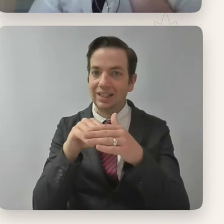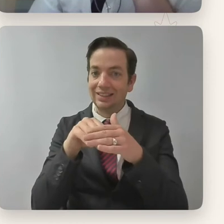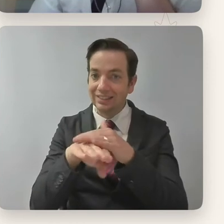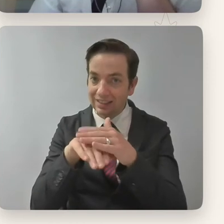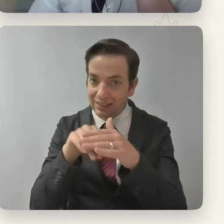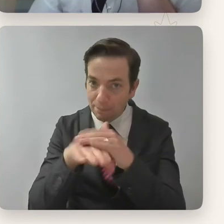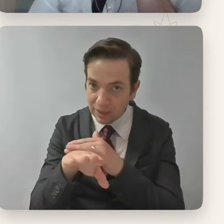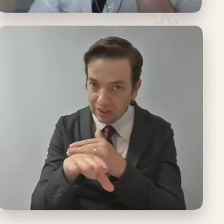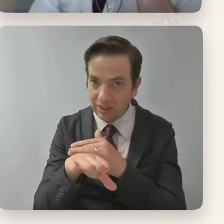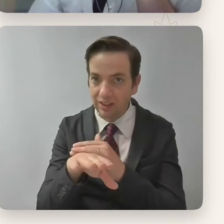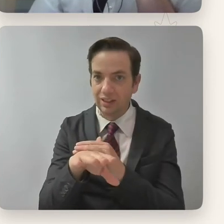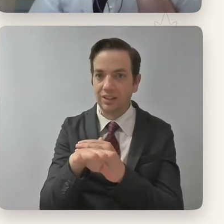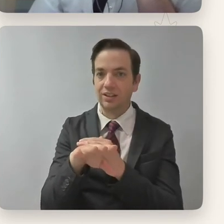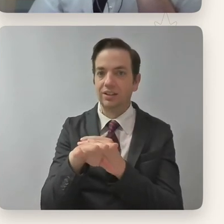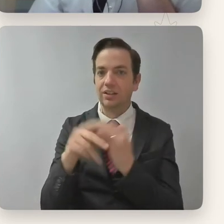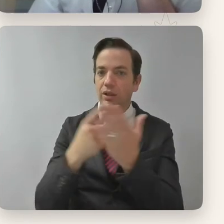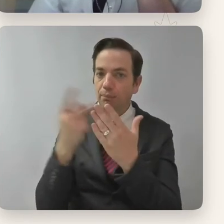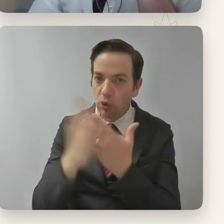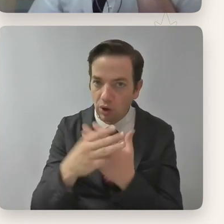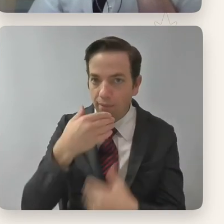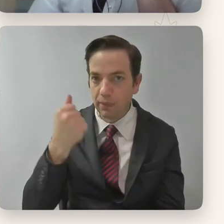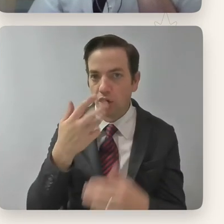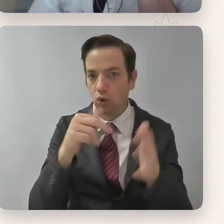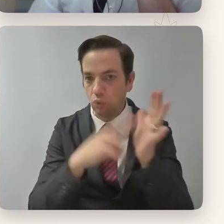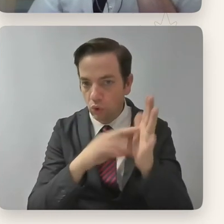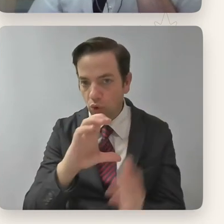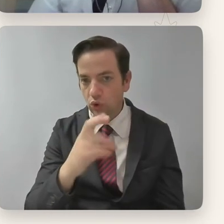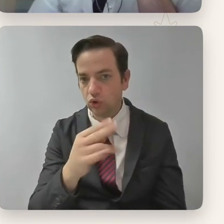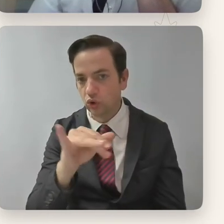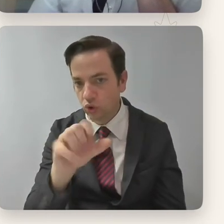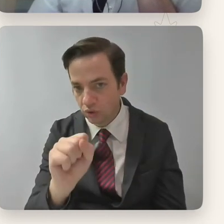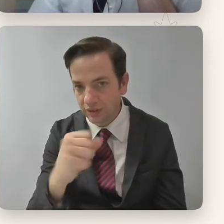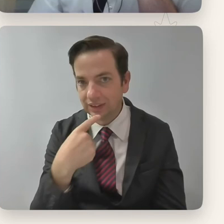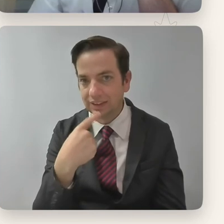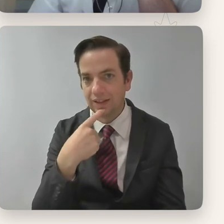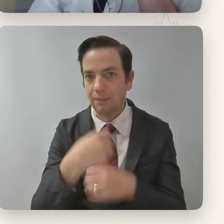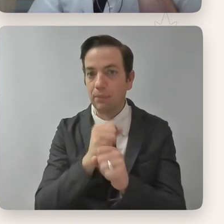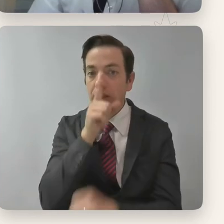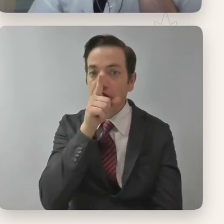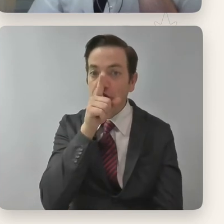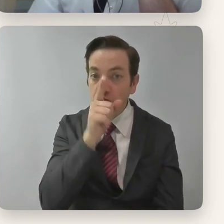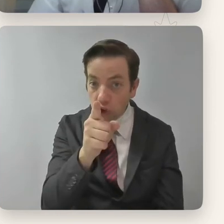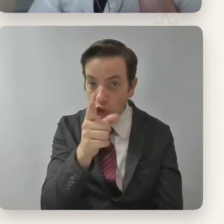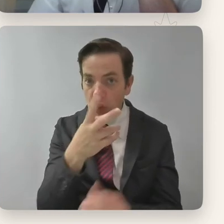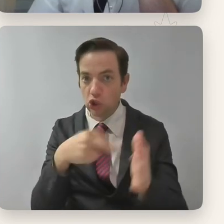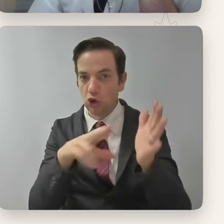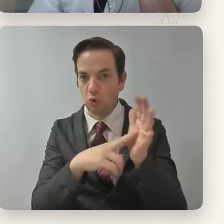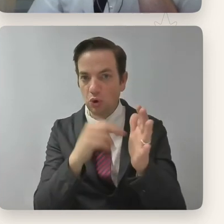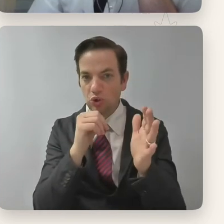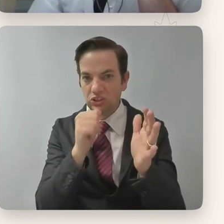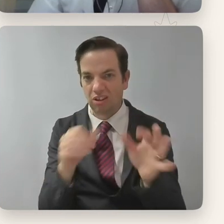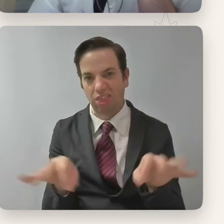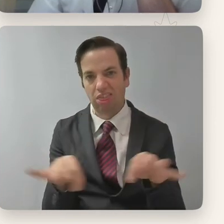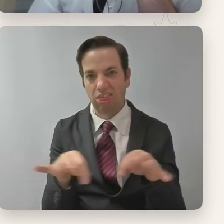you know, making sure that the caliber of those roles is better and making sure that we have an awareness of disabled talent.